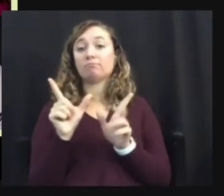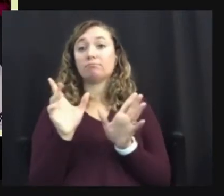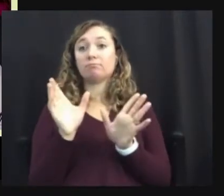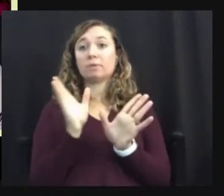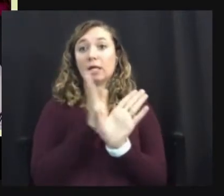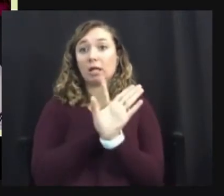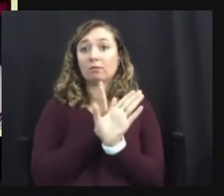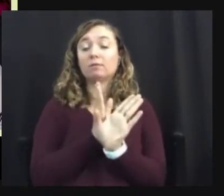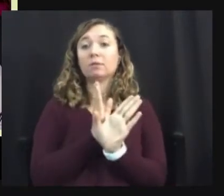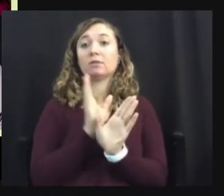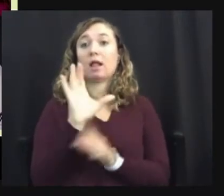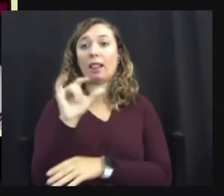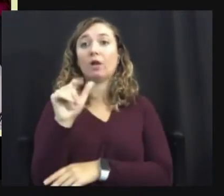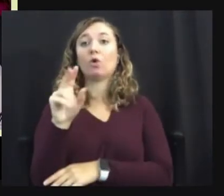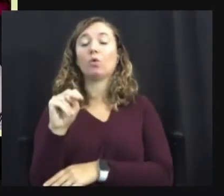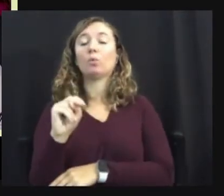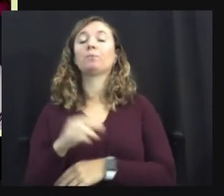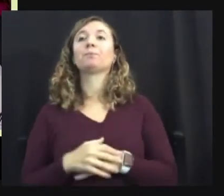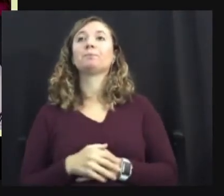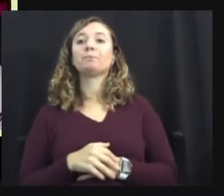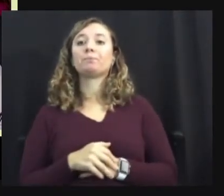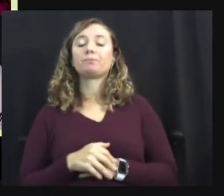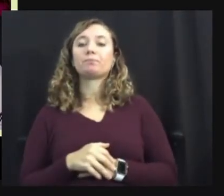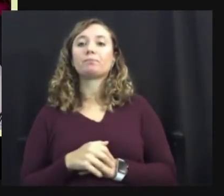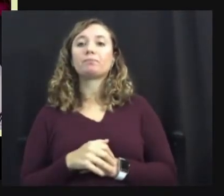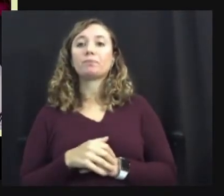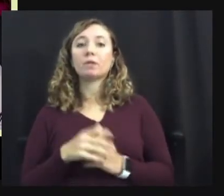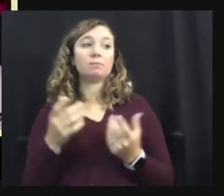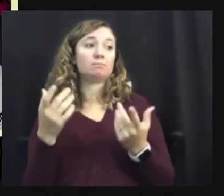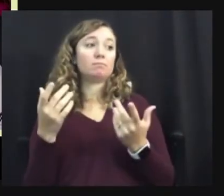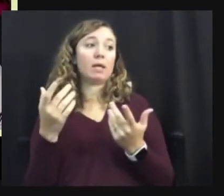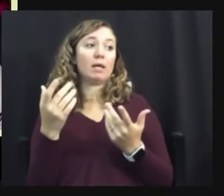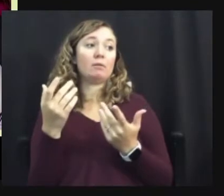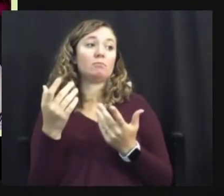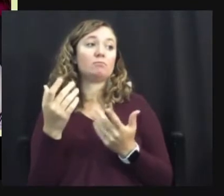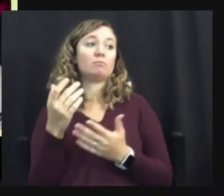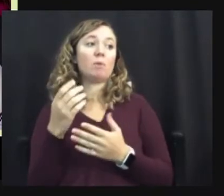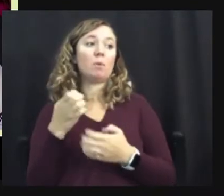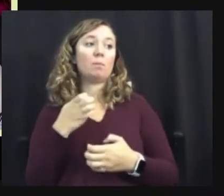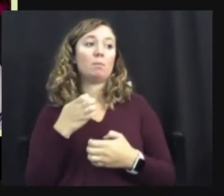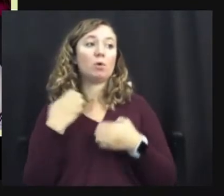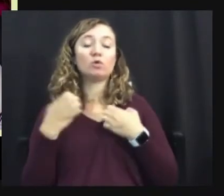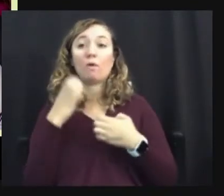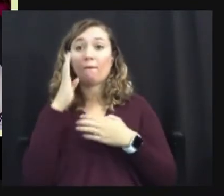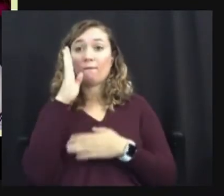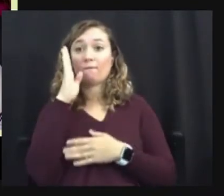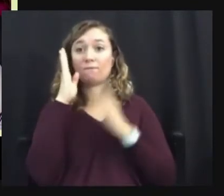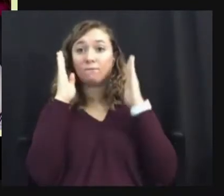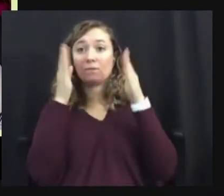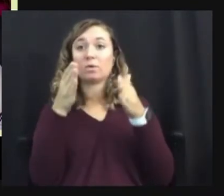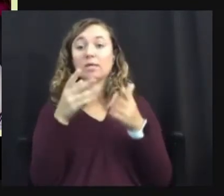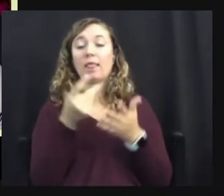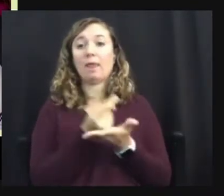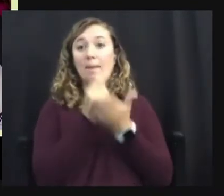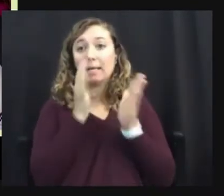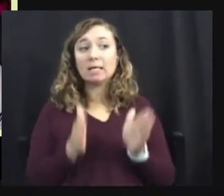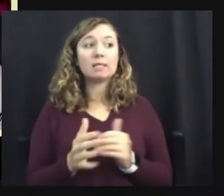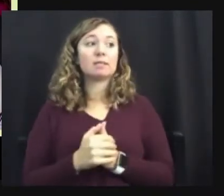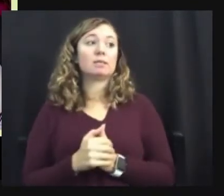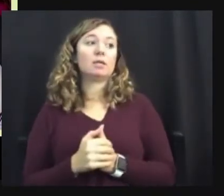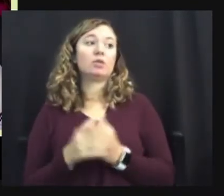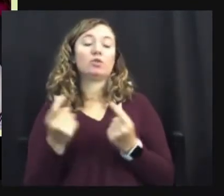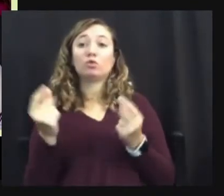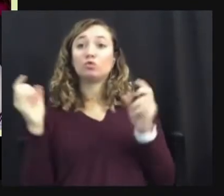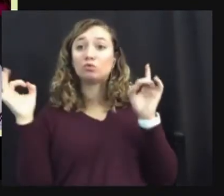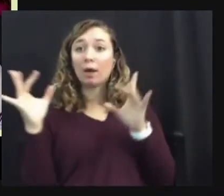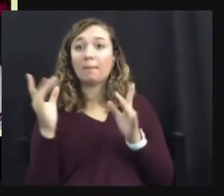do brain spotting. I'm a certified consultant and therapist. Um, brain spotting is a trauma treatment. I also do emotionally